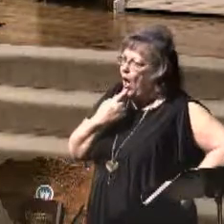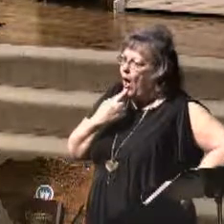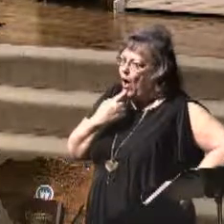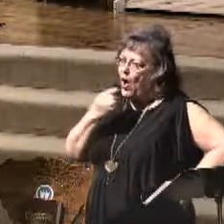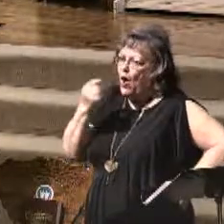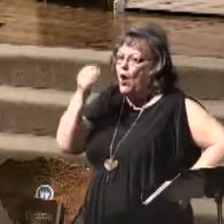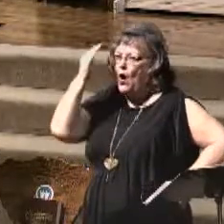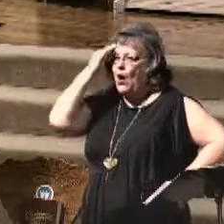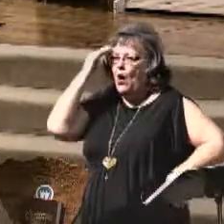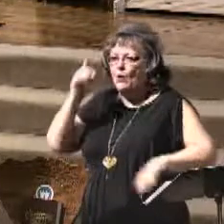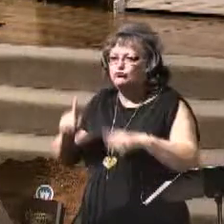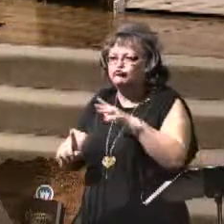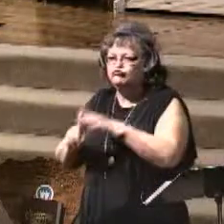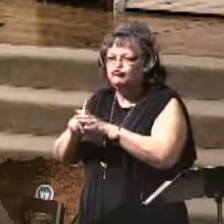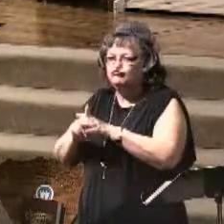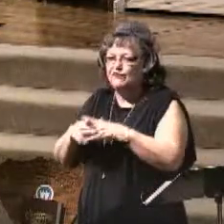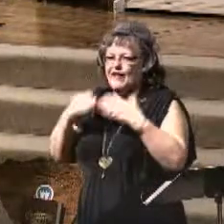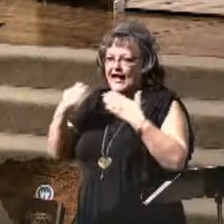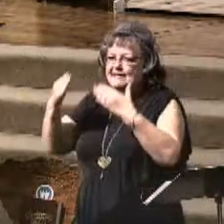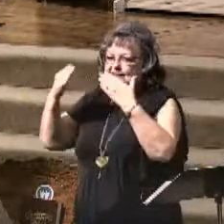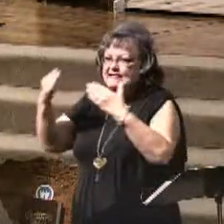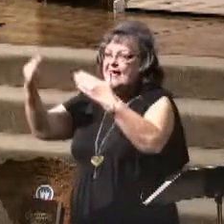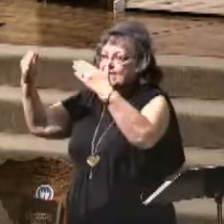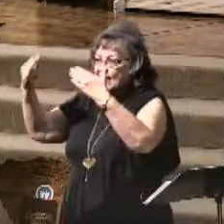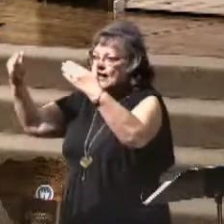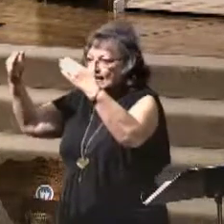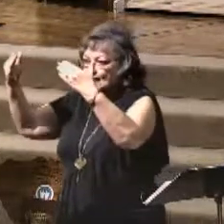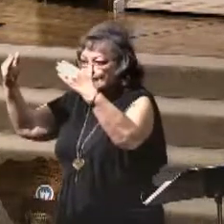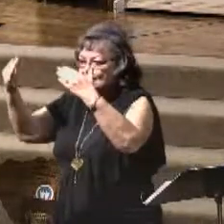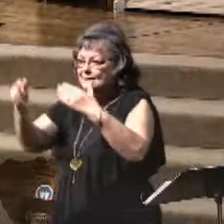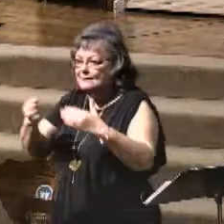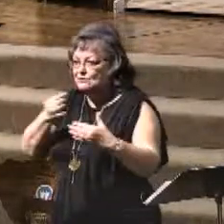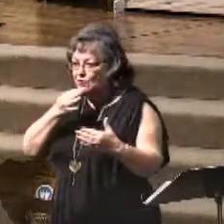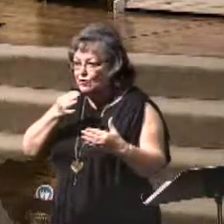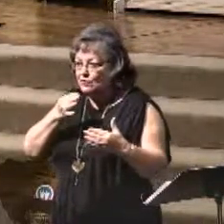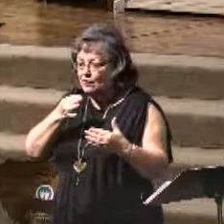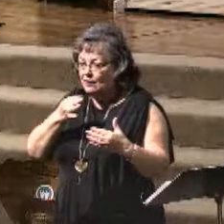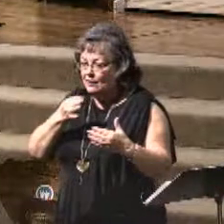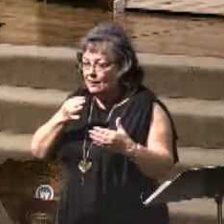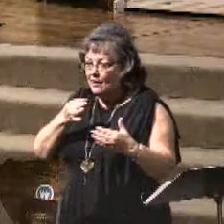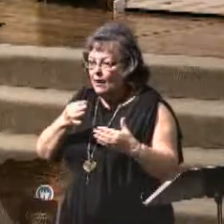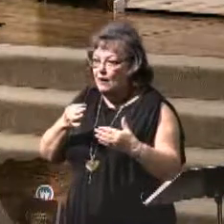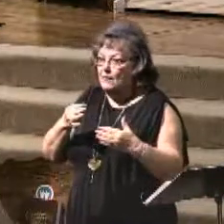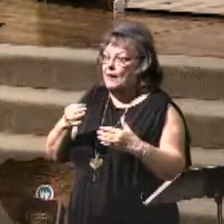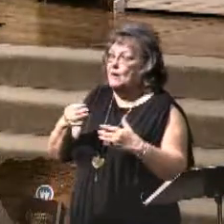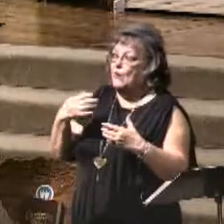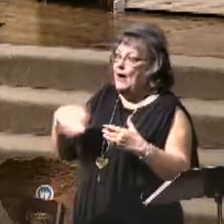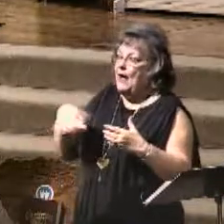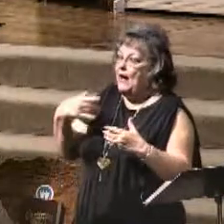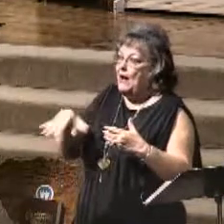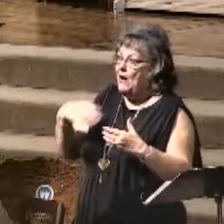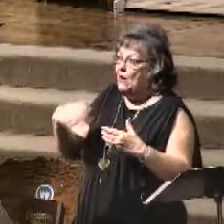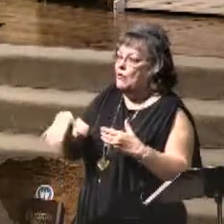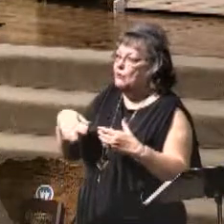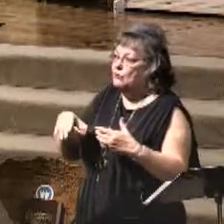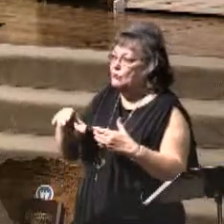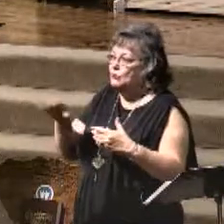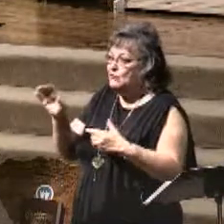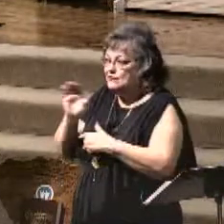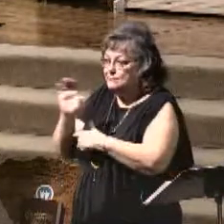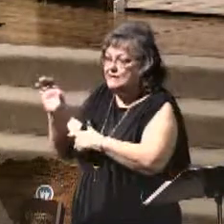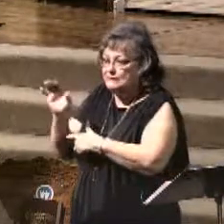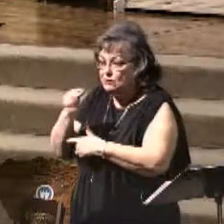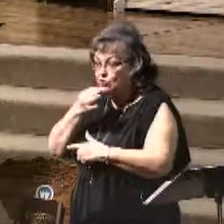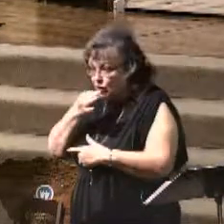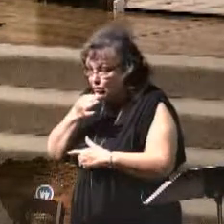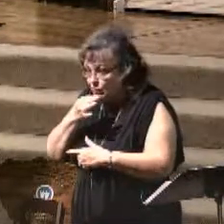just around the corner. They don't decorate much for Thanksgiving. Boy, they do for Christmas. Listen, please. There are